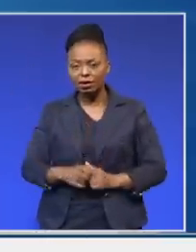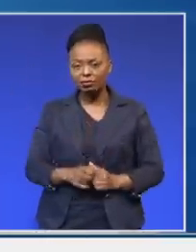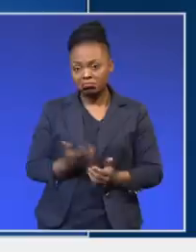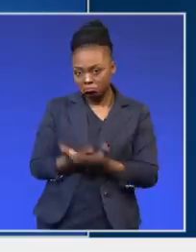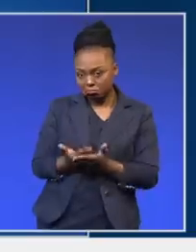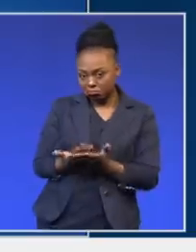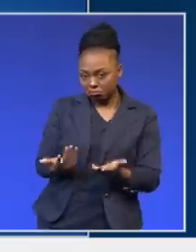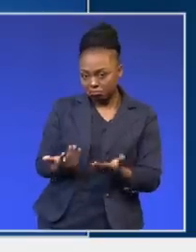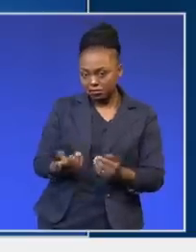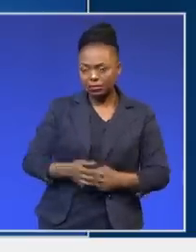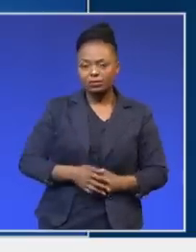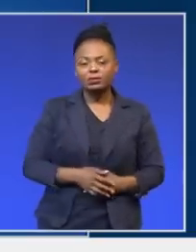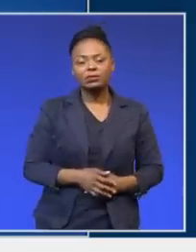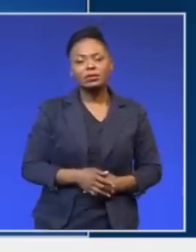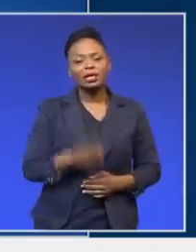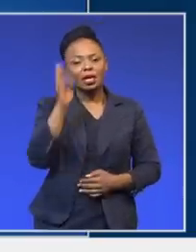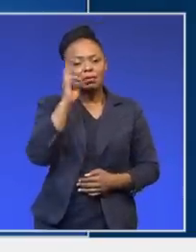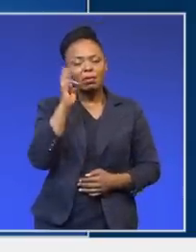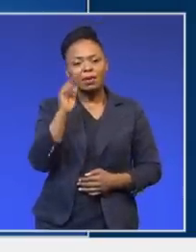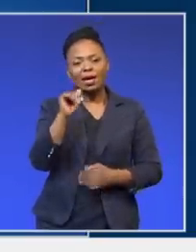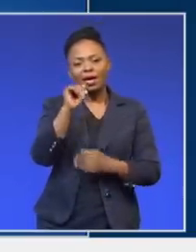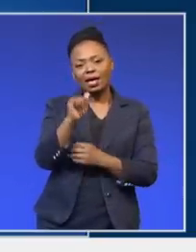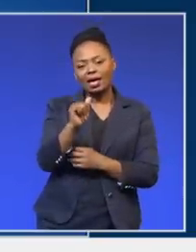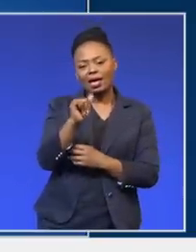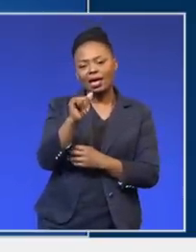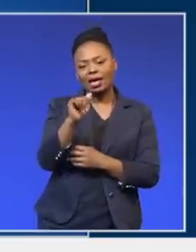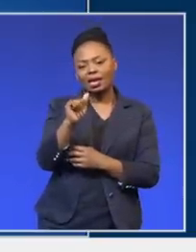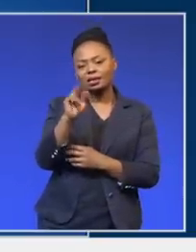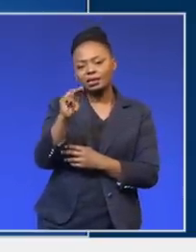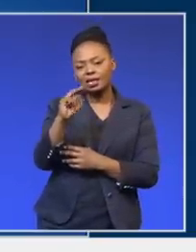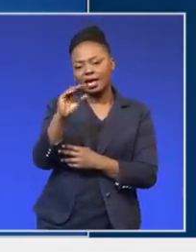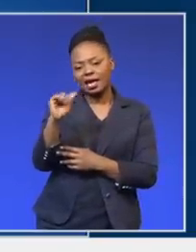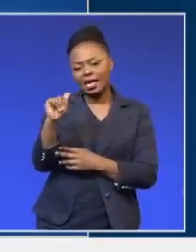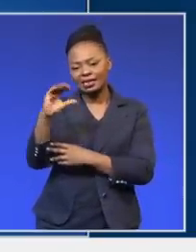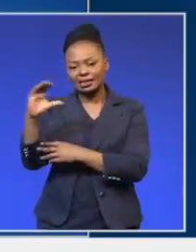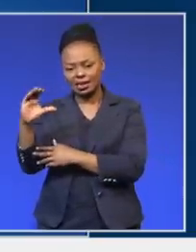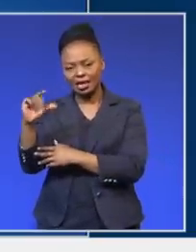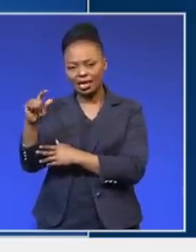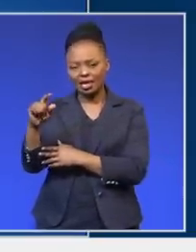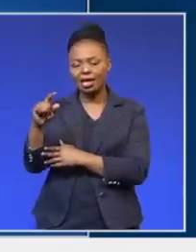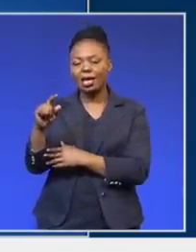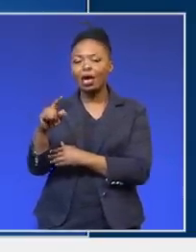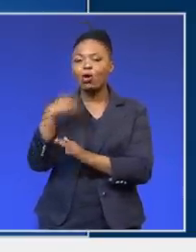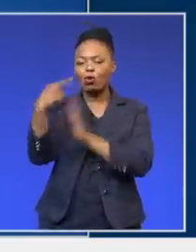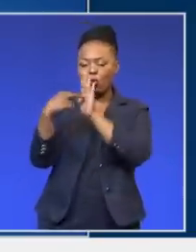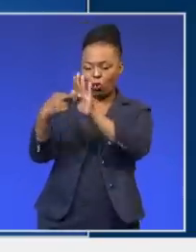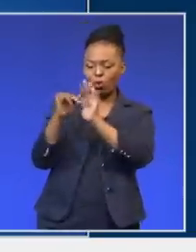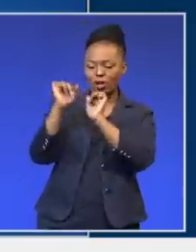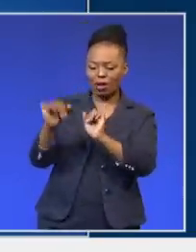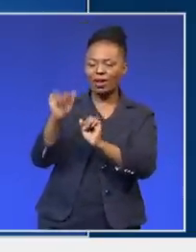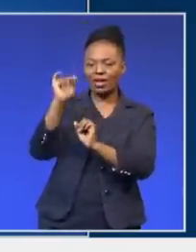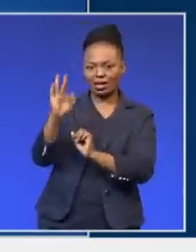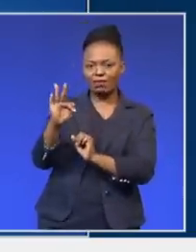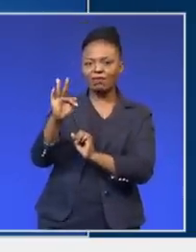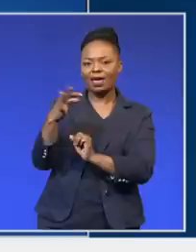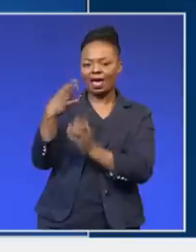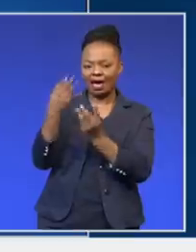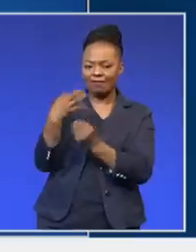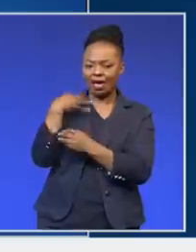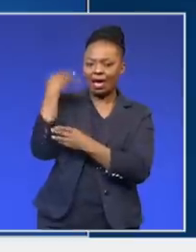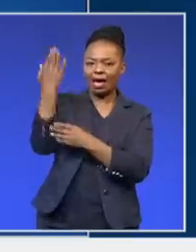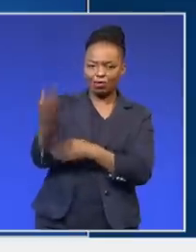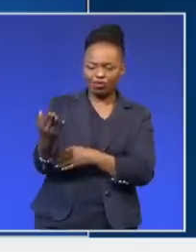Remember, the NCACC comes into play when there is an official application for an export